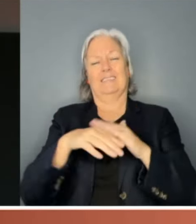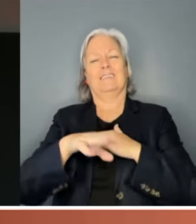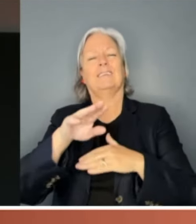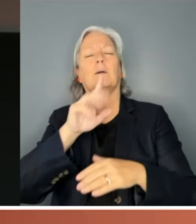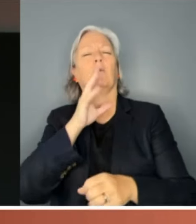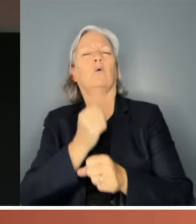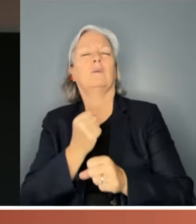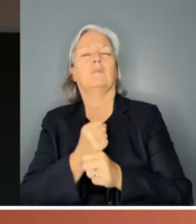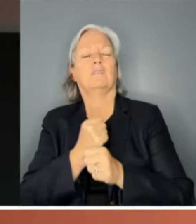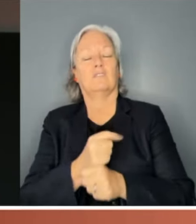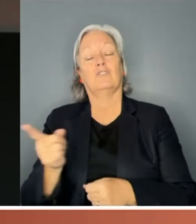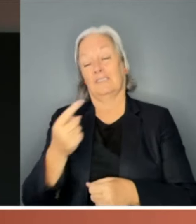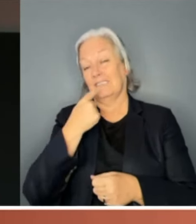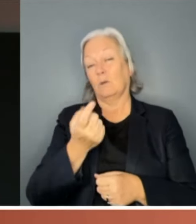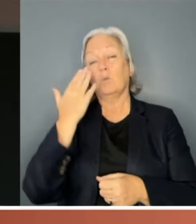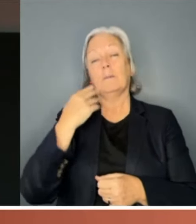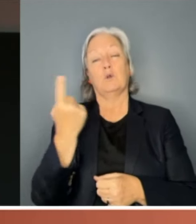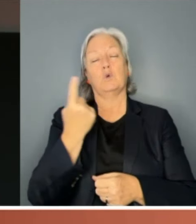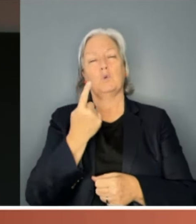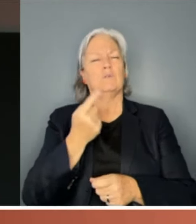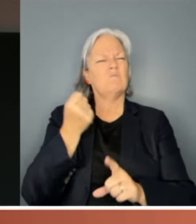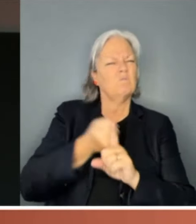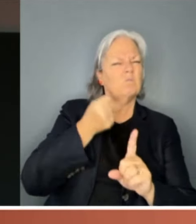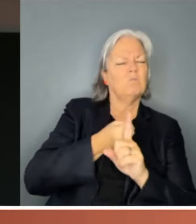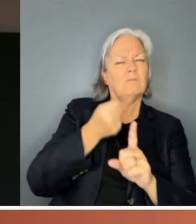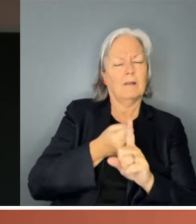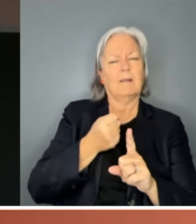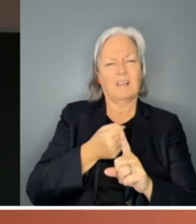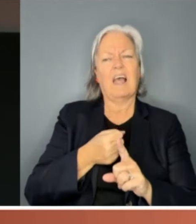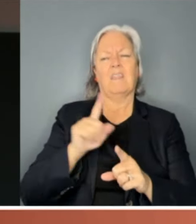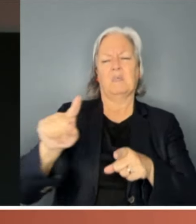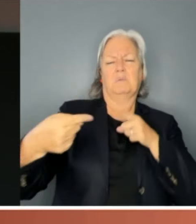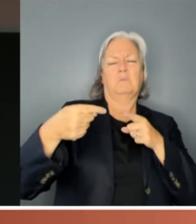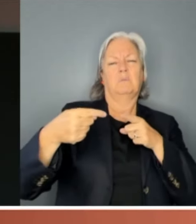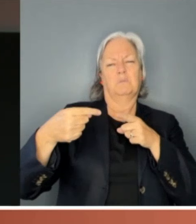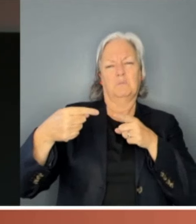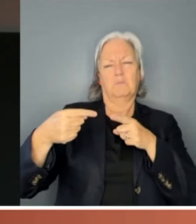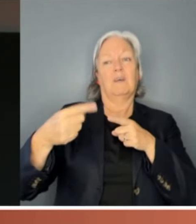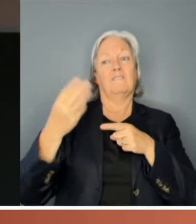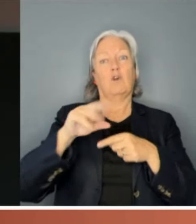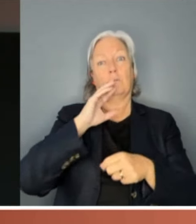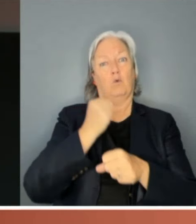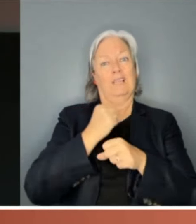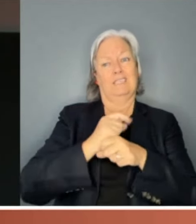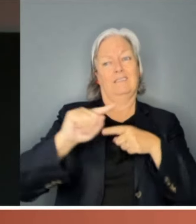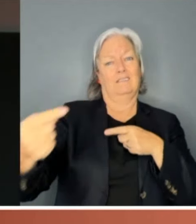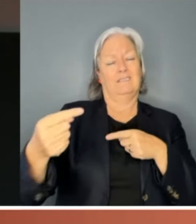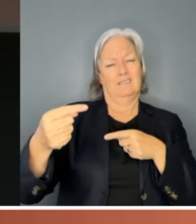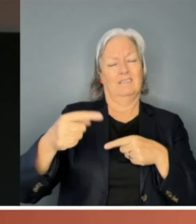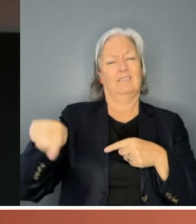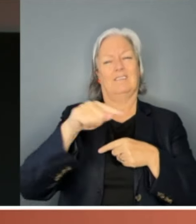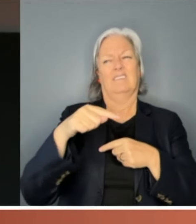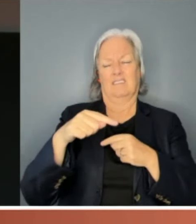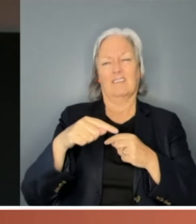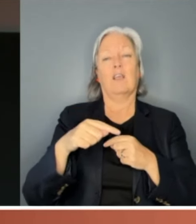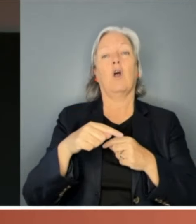women who protest about their gender being used against them by their political opponents are not only accused of playing the gender